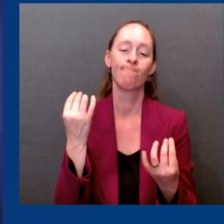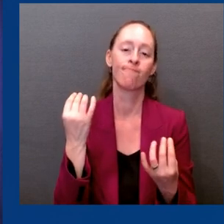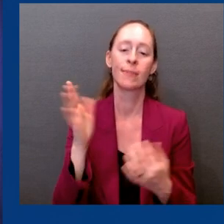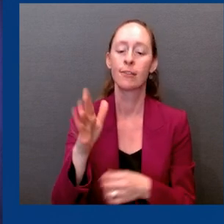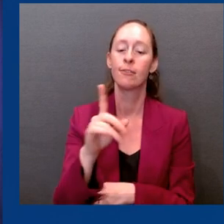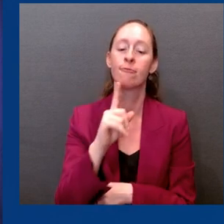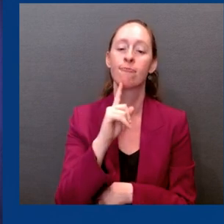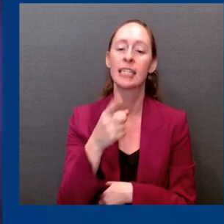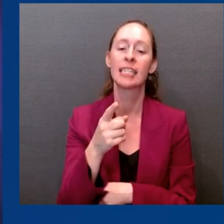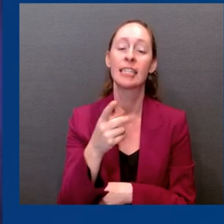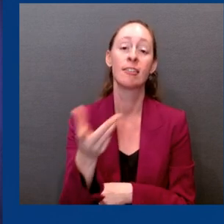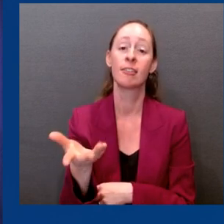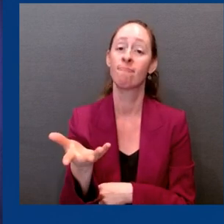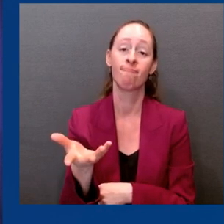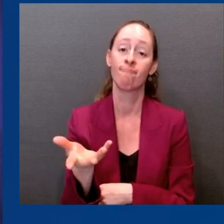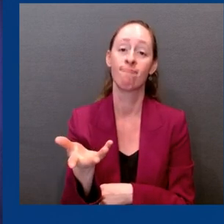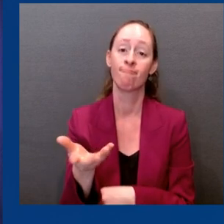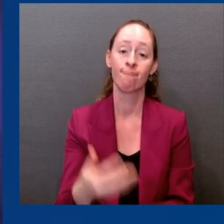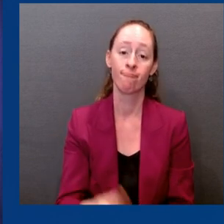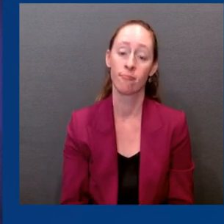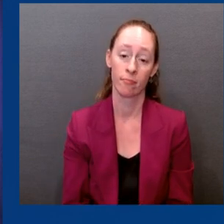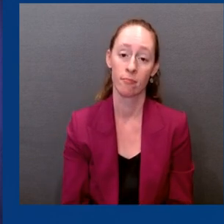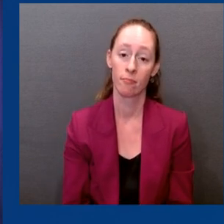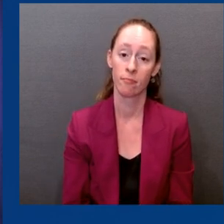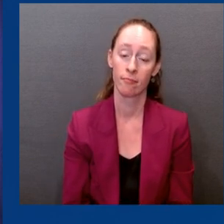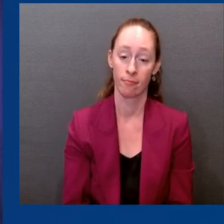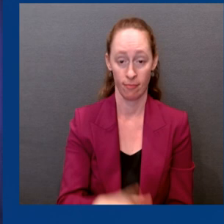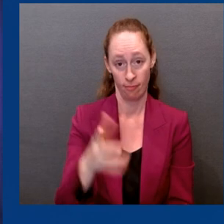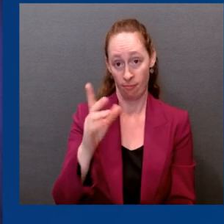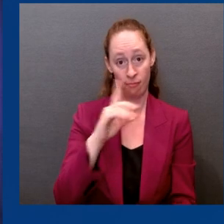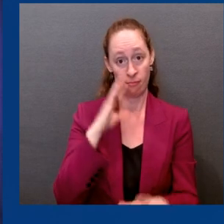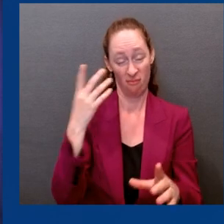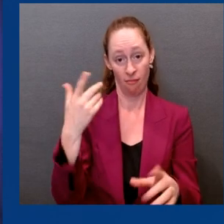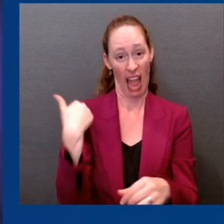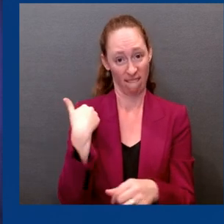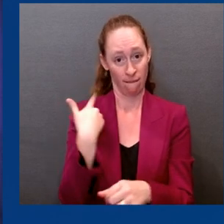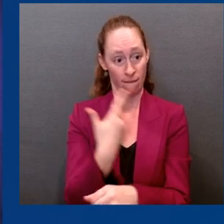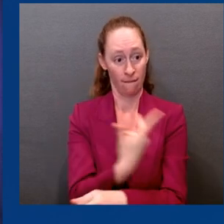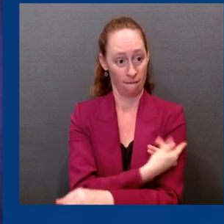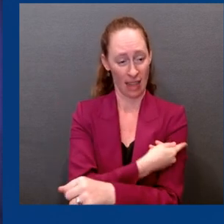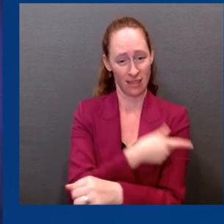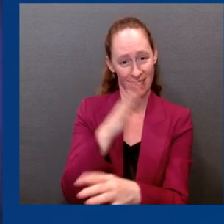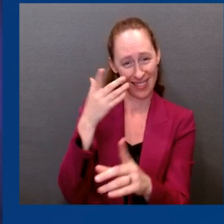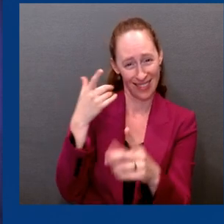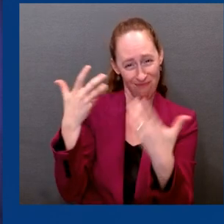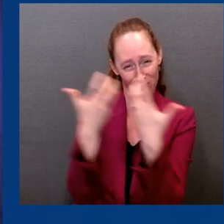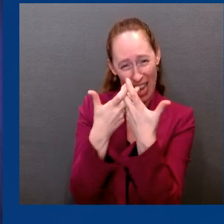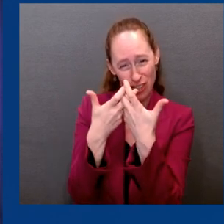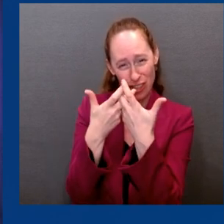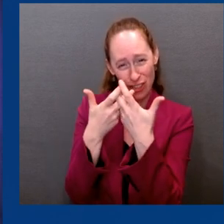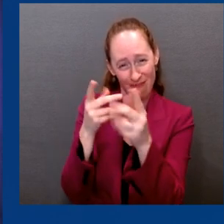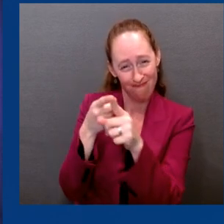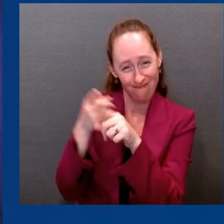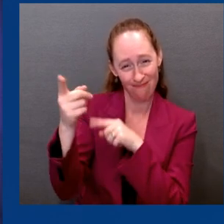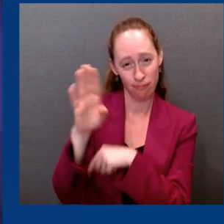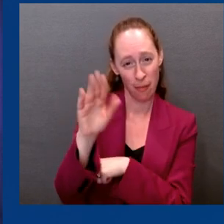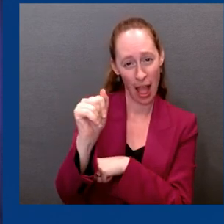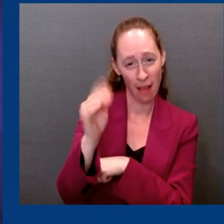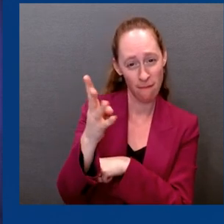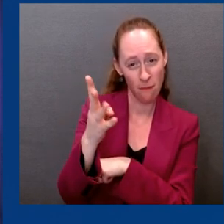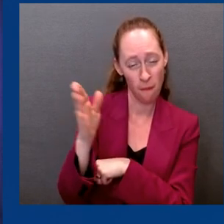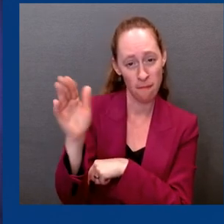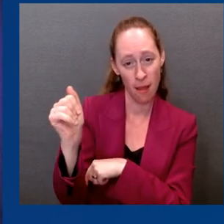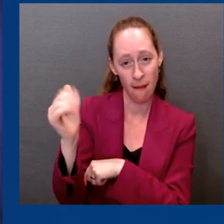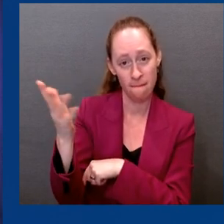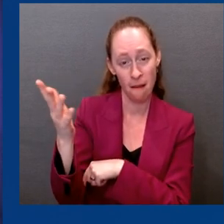matches the variant that's out there. We may see more evolution of this virus. To the extent that that evolution comes off of BA